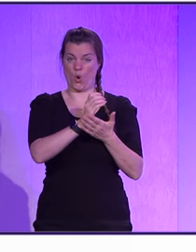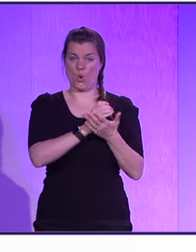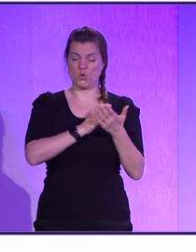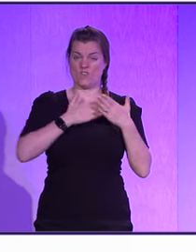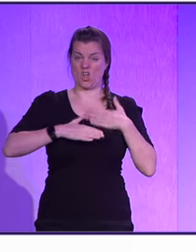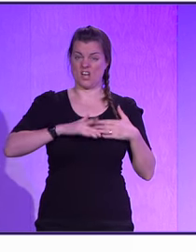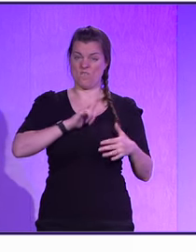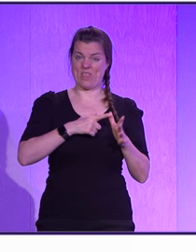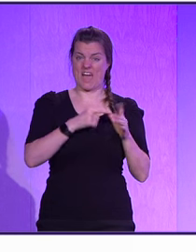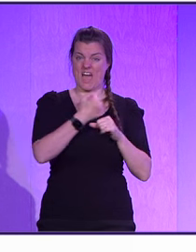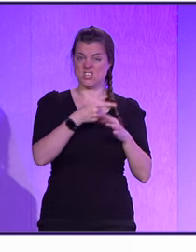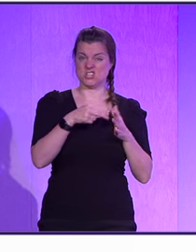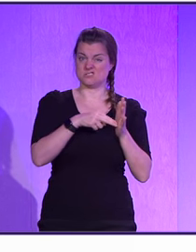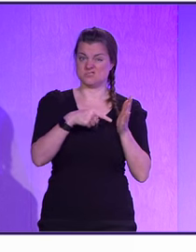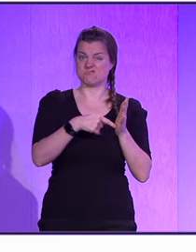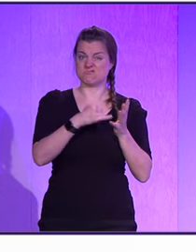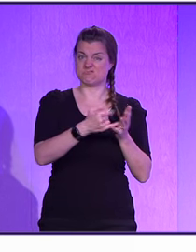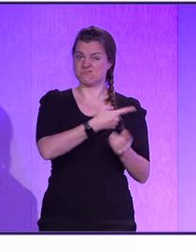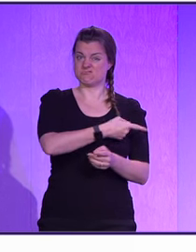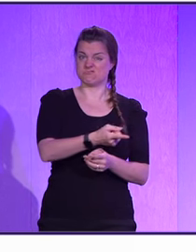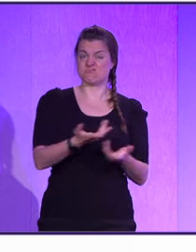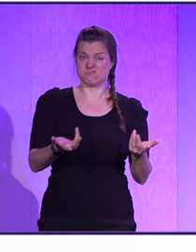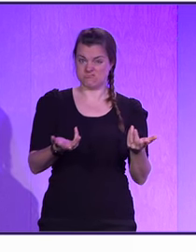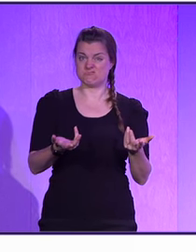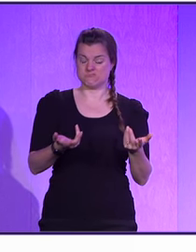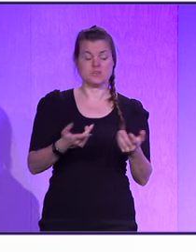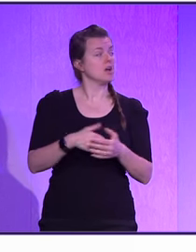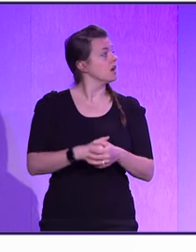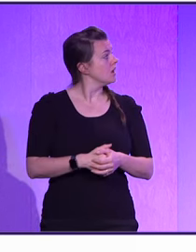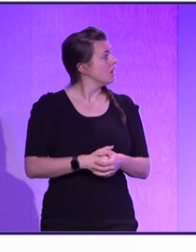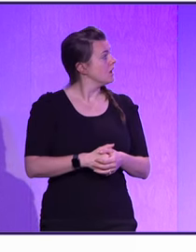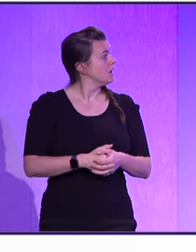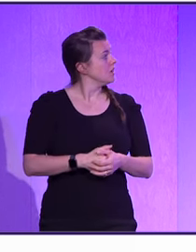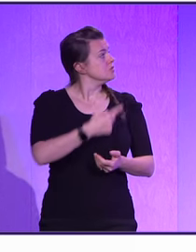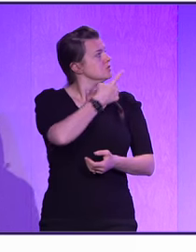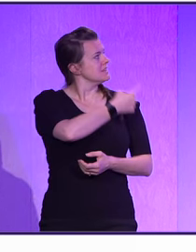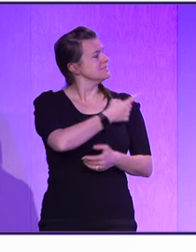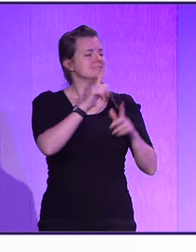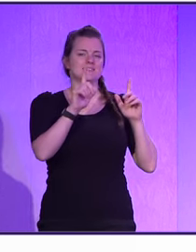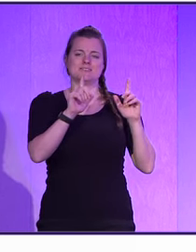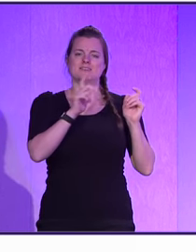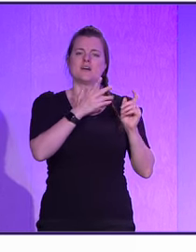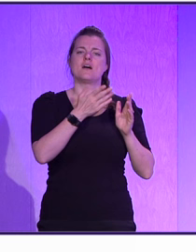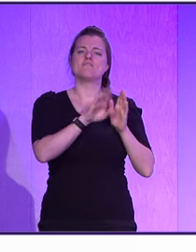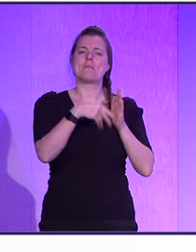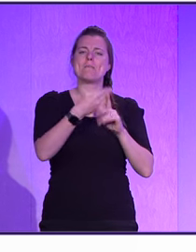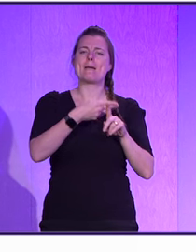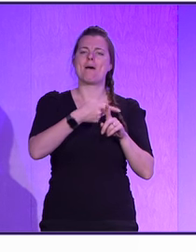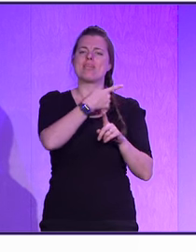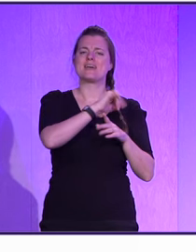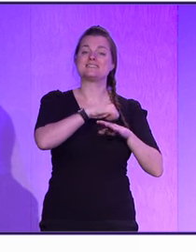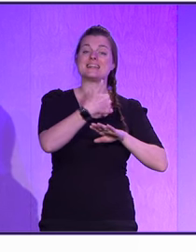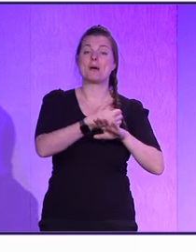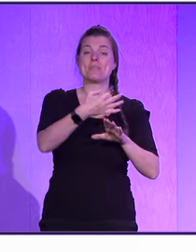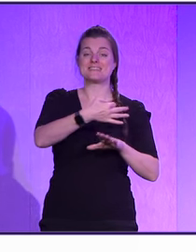And this has been one of the instrumental papers where what they did is they set the stage about